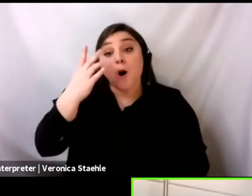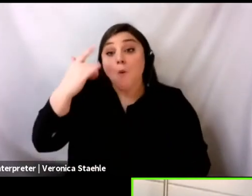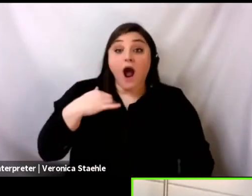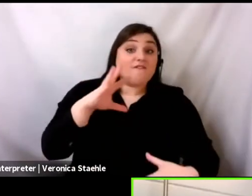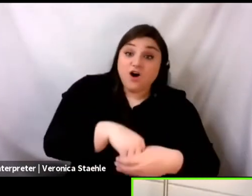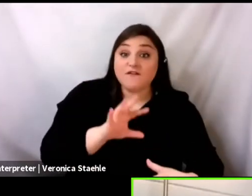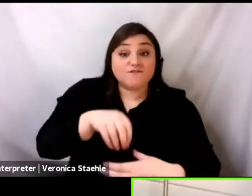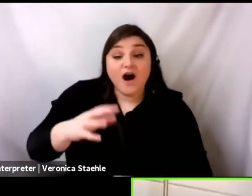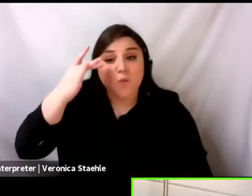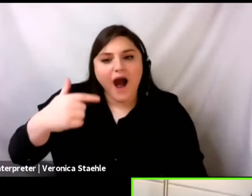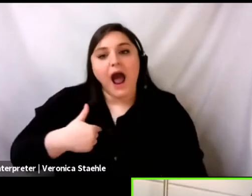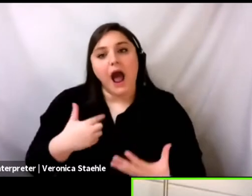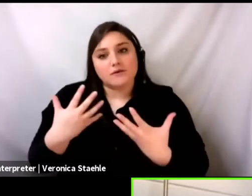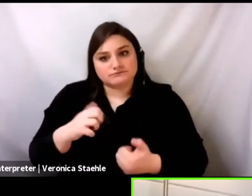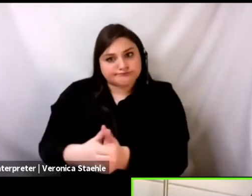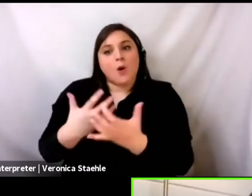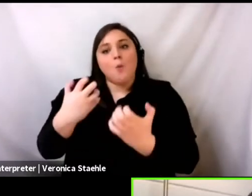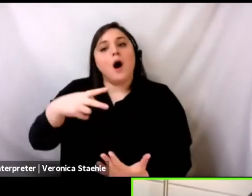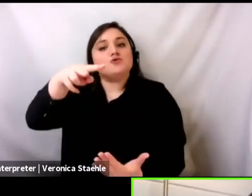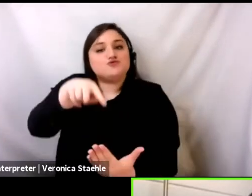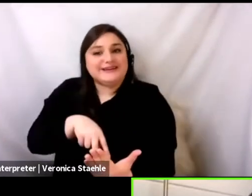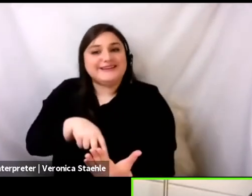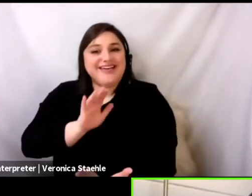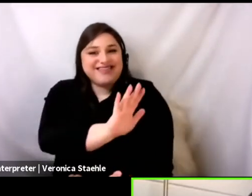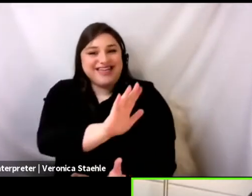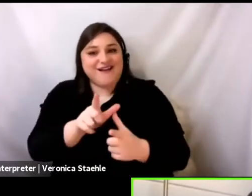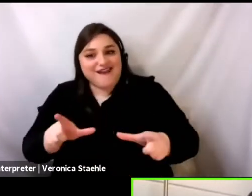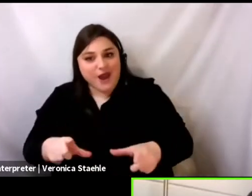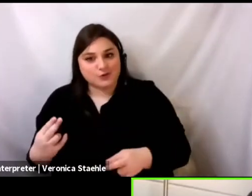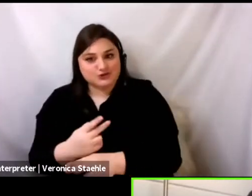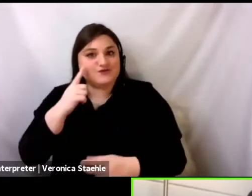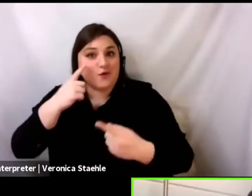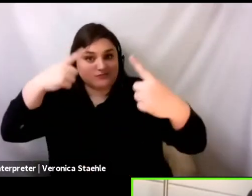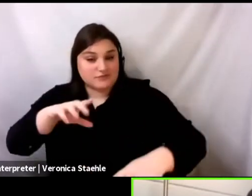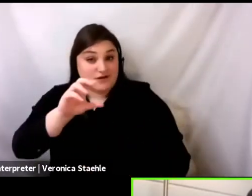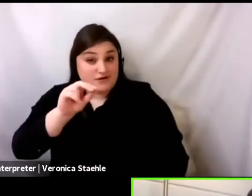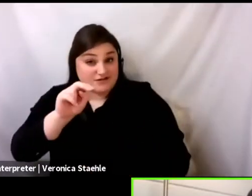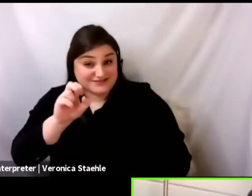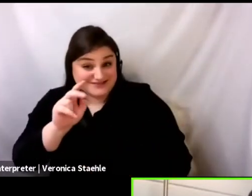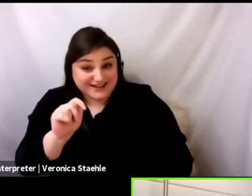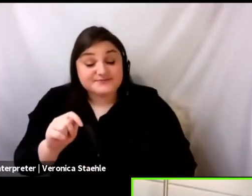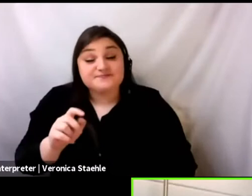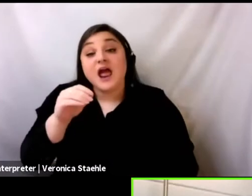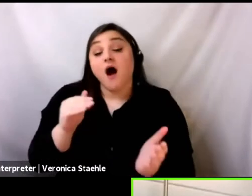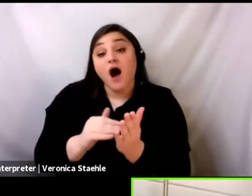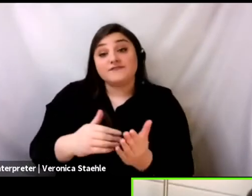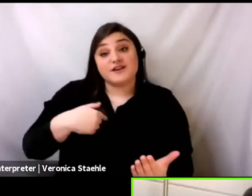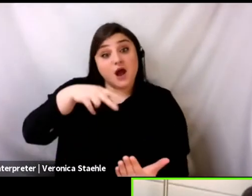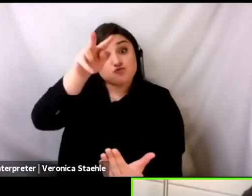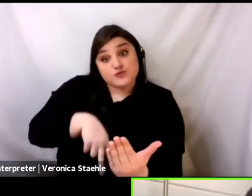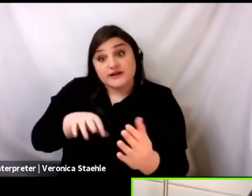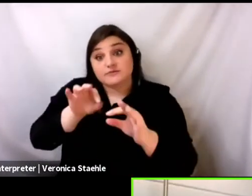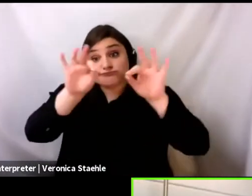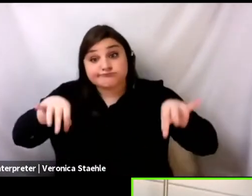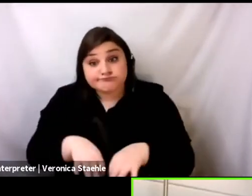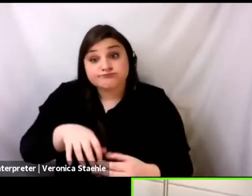They are, there's far more bullet points in them. Um, and there's a lot of fine detail that I think, well, I think is very important.